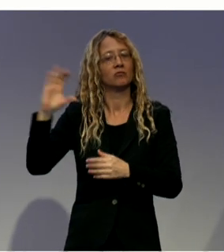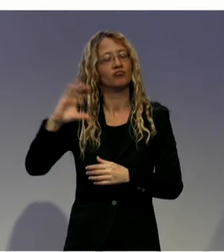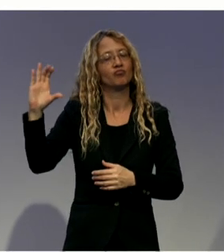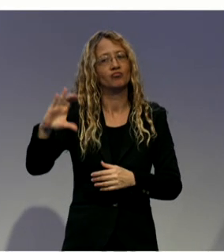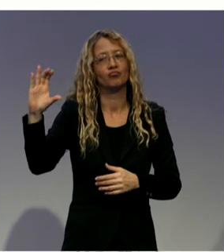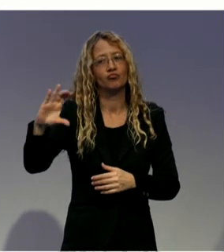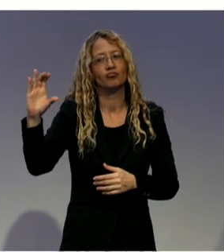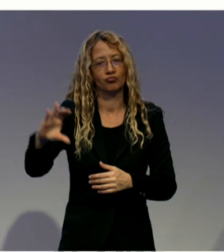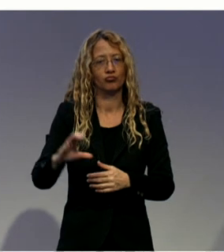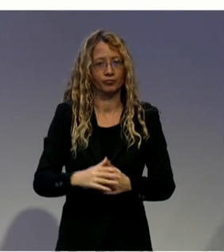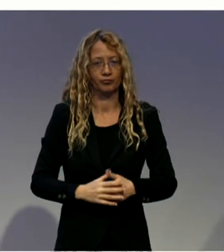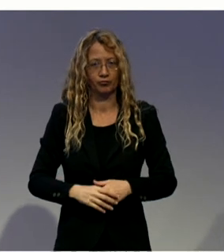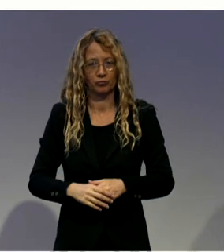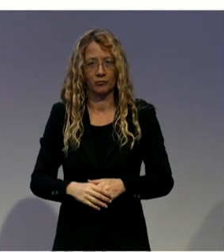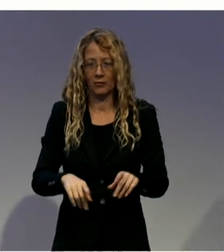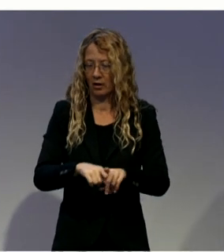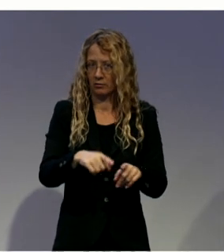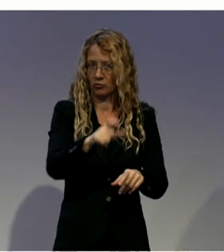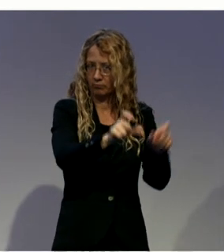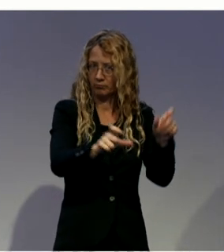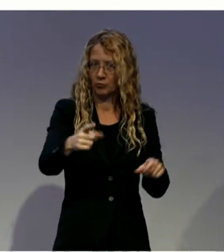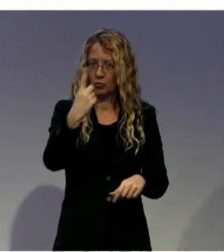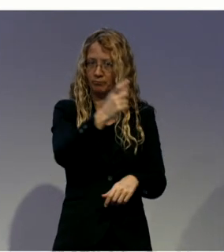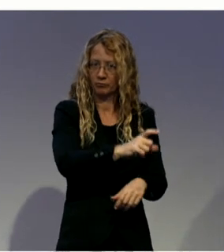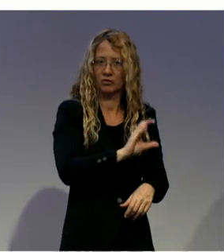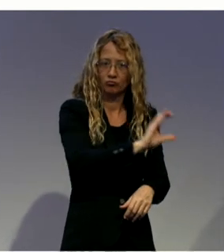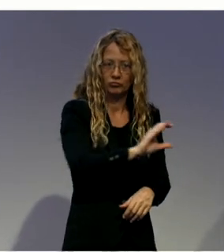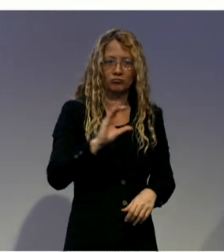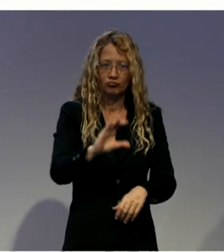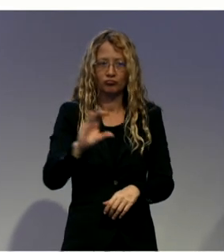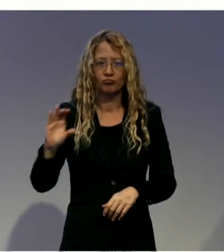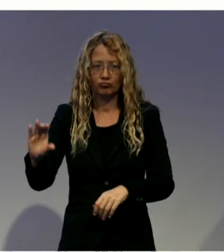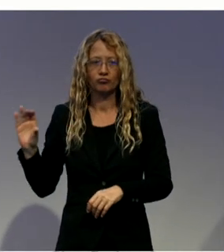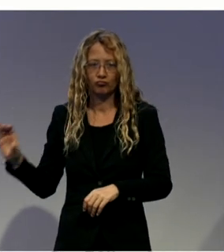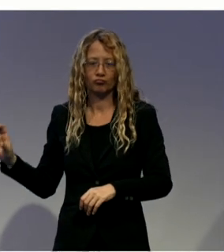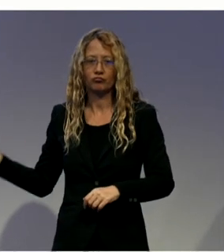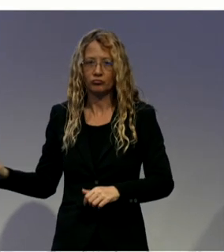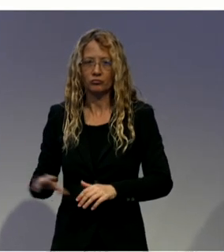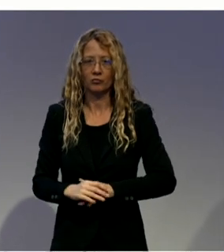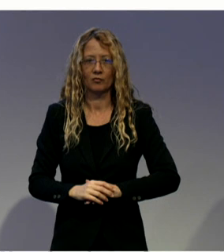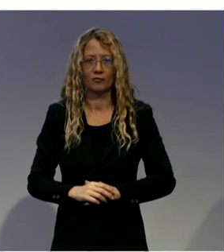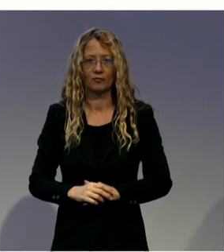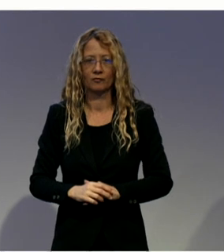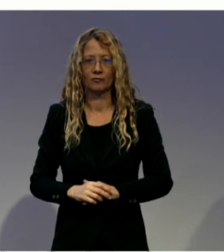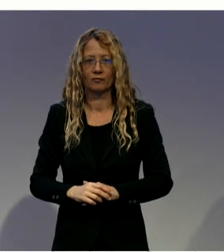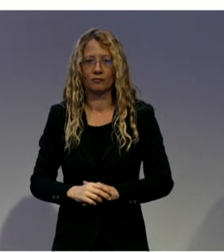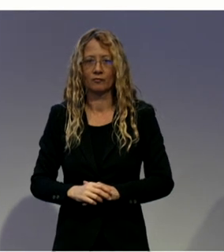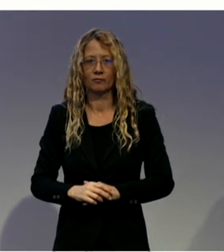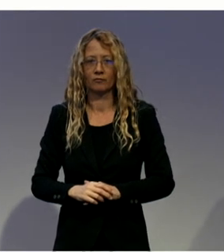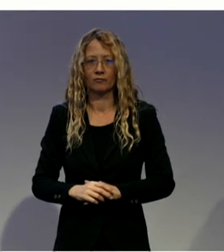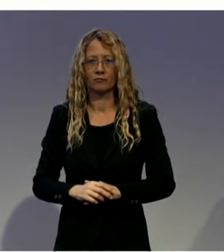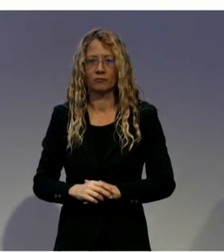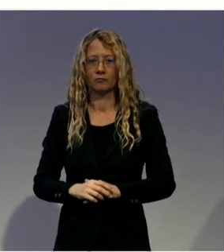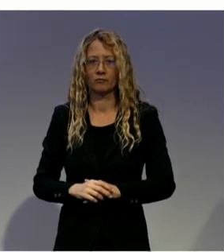program was created due to the low uptake with BC's or British Columbia's most